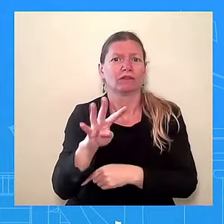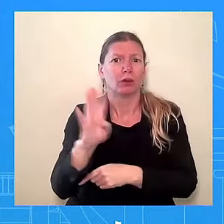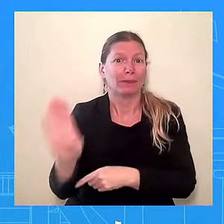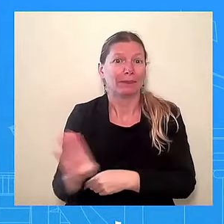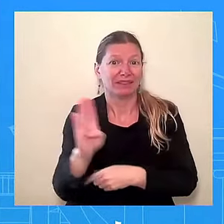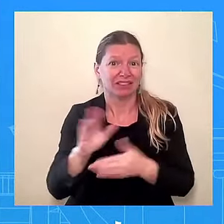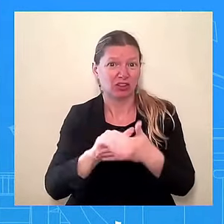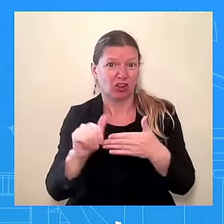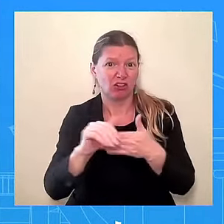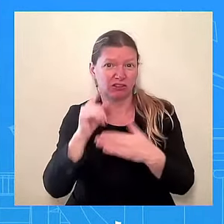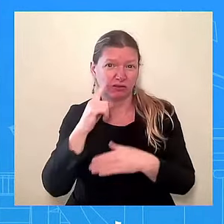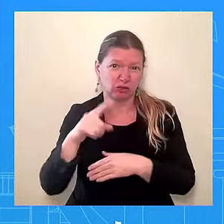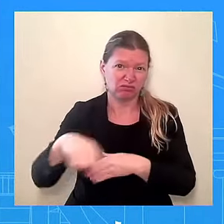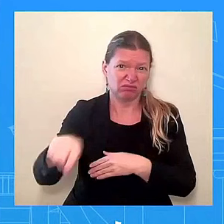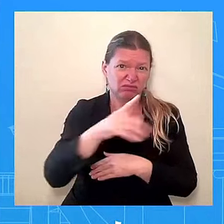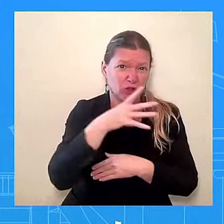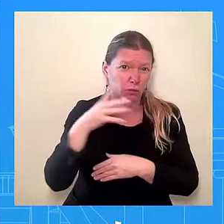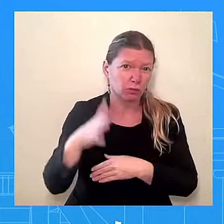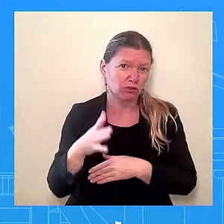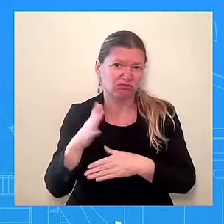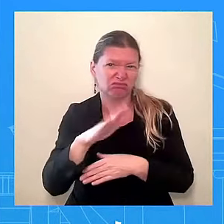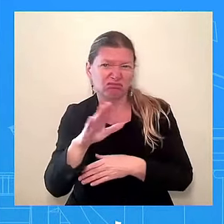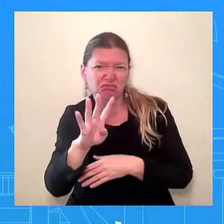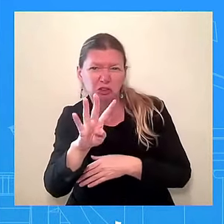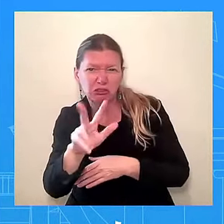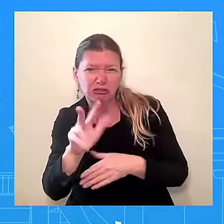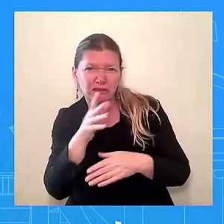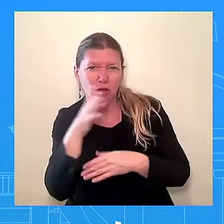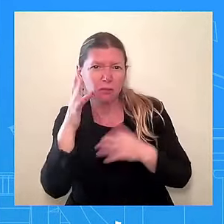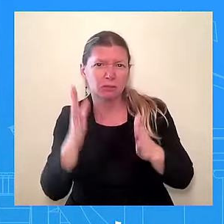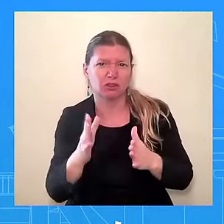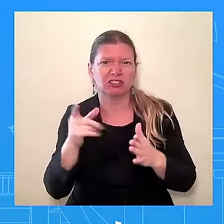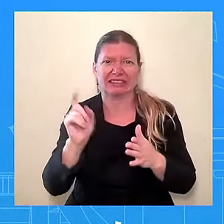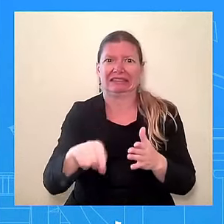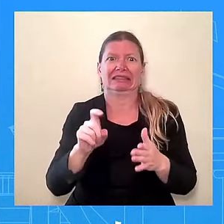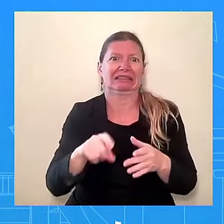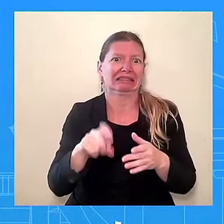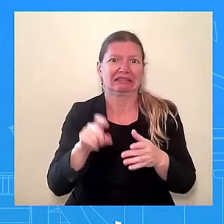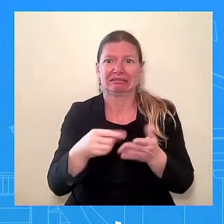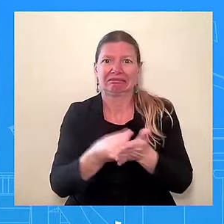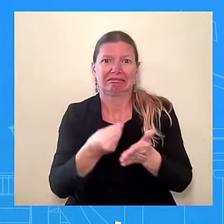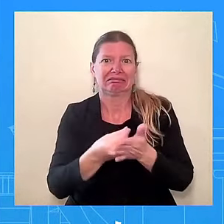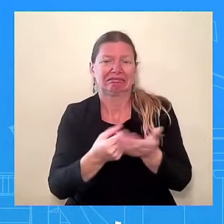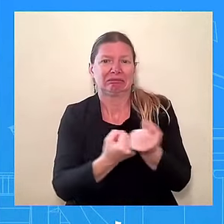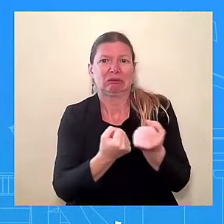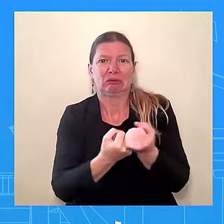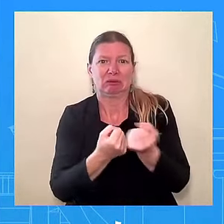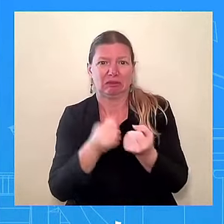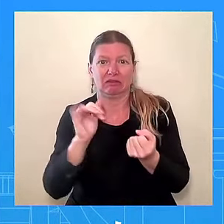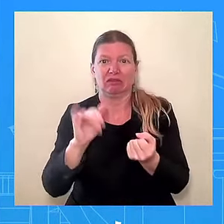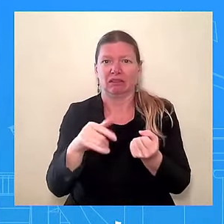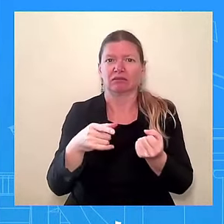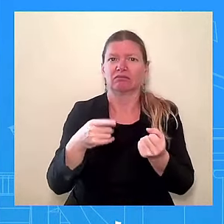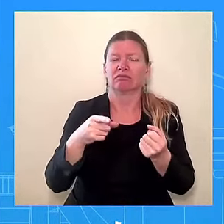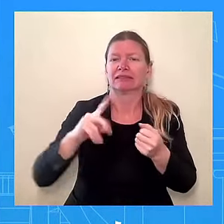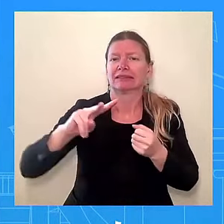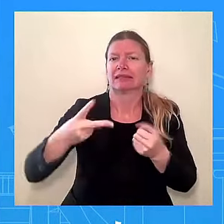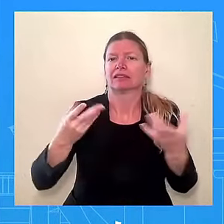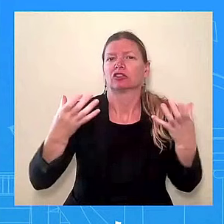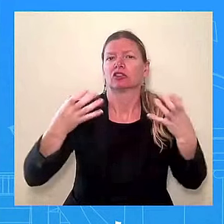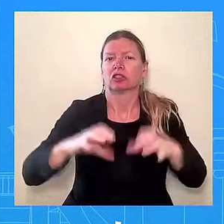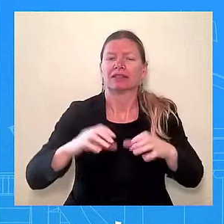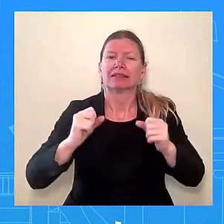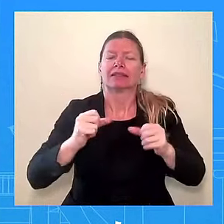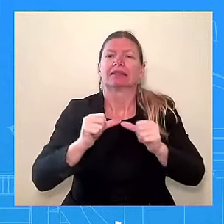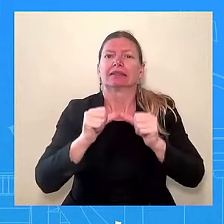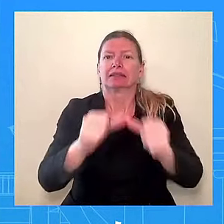many of them have given a second chance at farming and are now able to pass their farms down to the next generation. Our experience in implementing this section of the